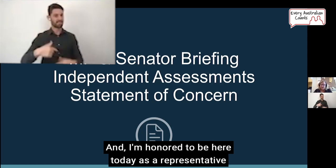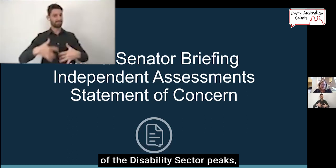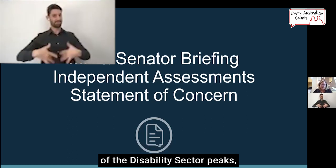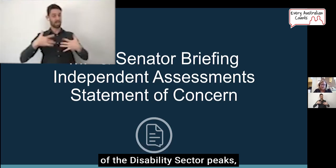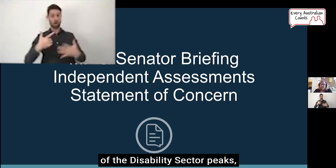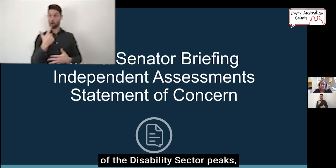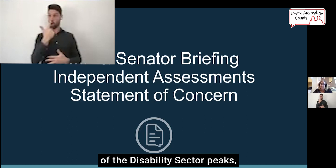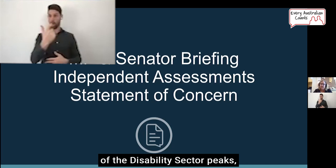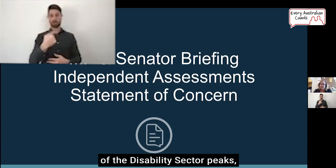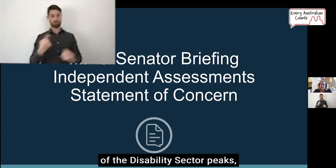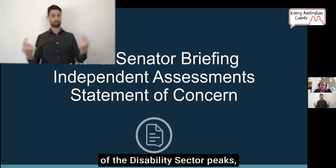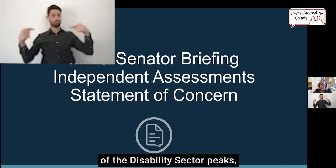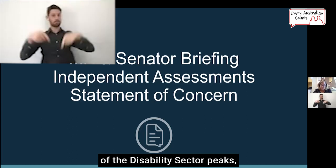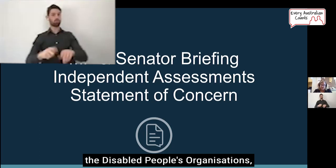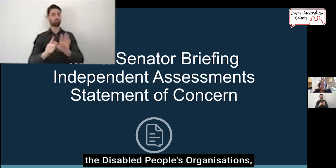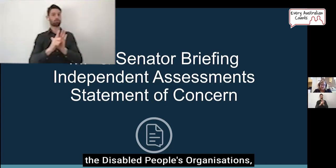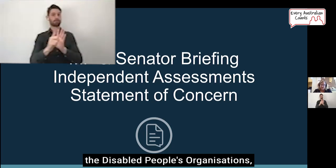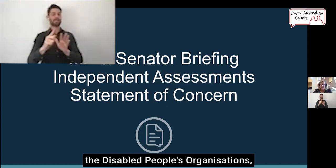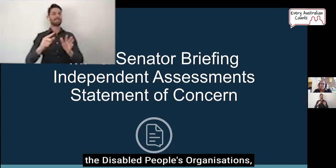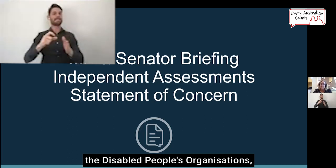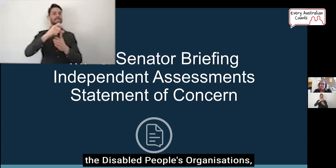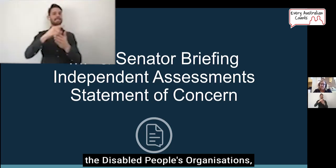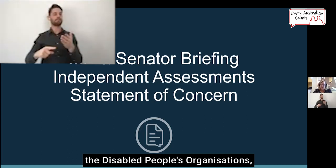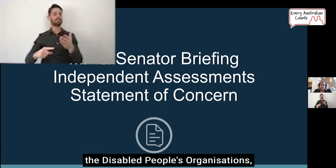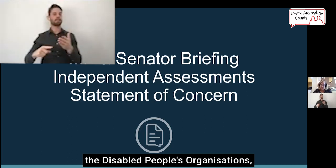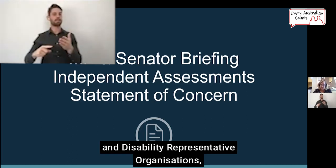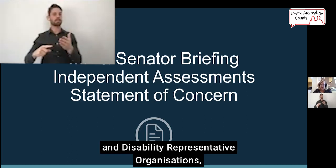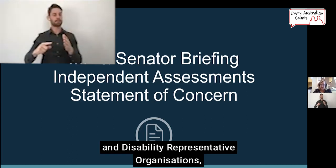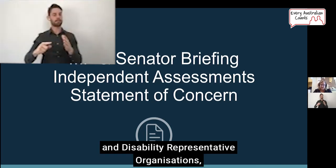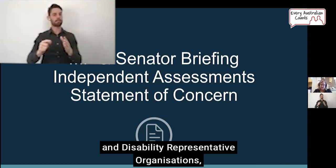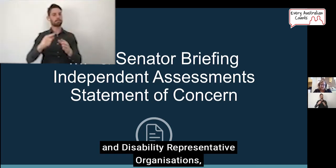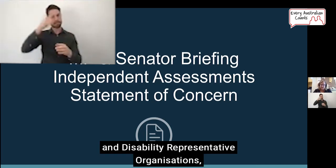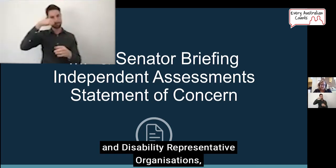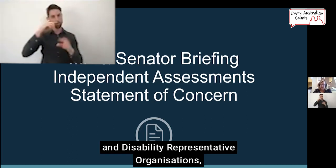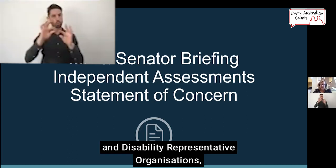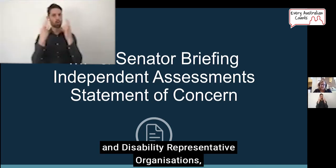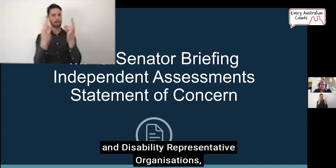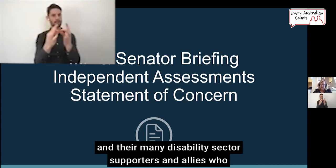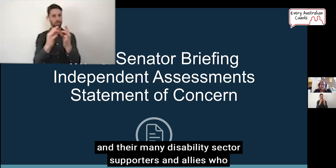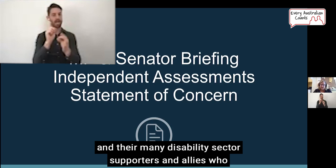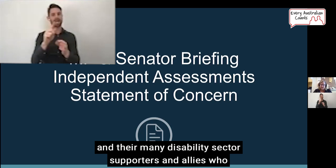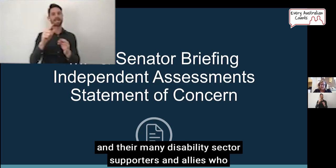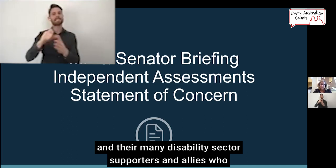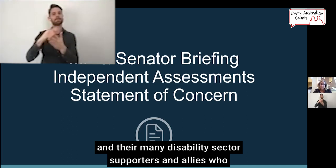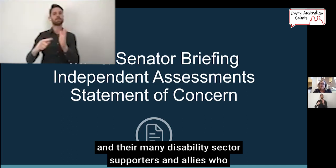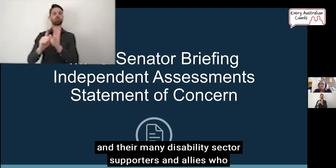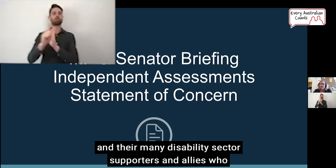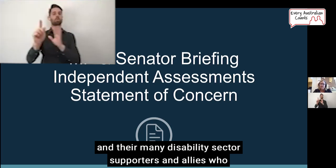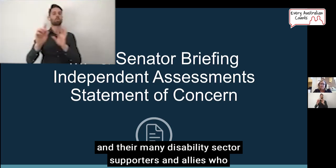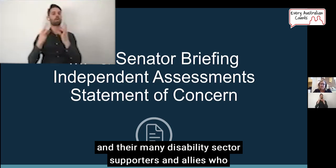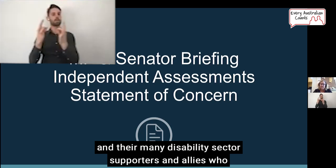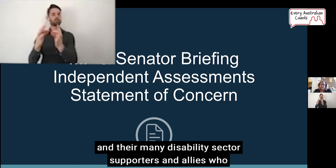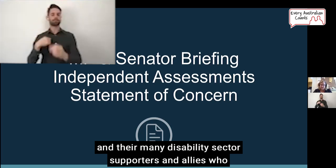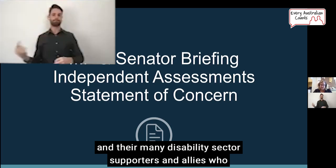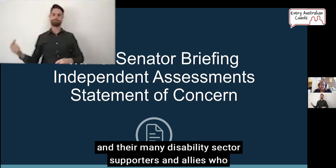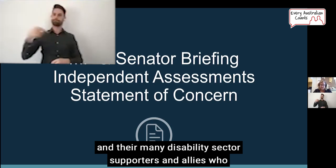a representative of the Disability Sector Peaks, the disabled people's organisations and disability representative organisations, and their many